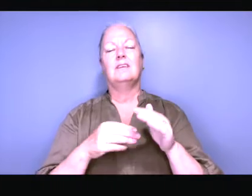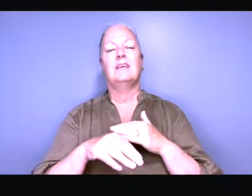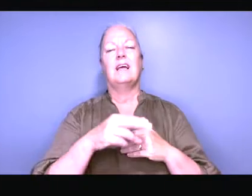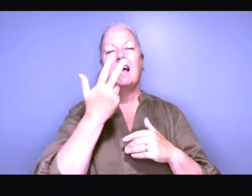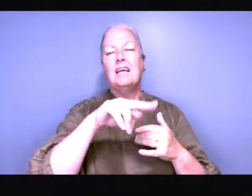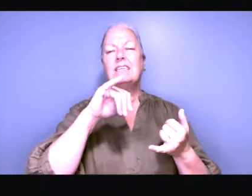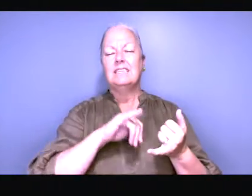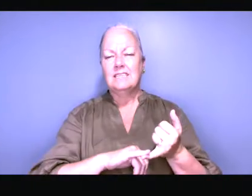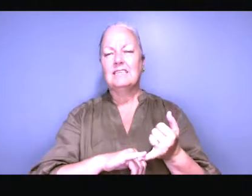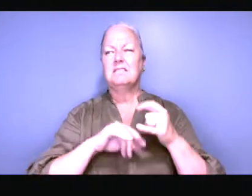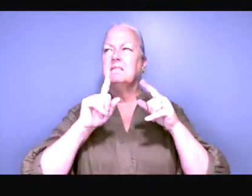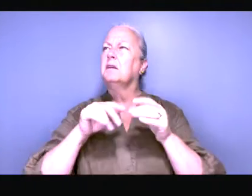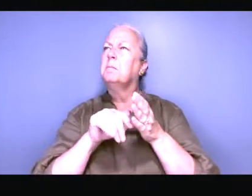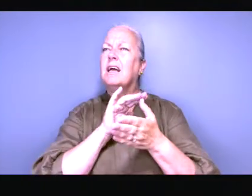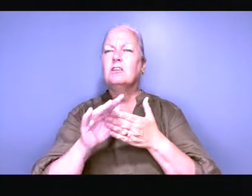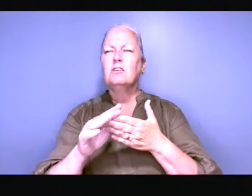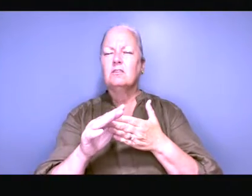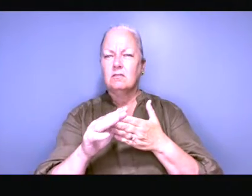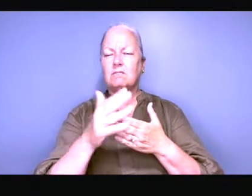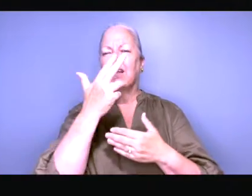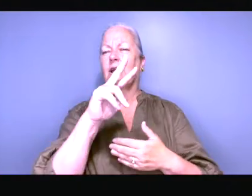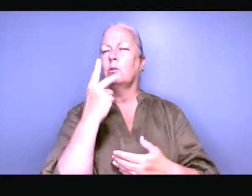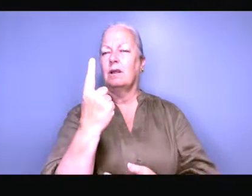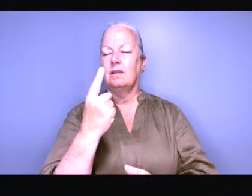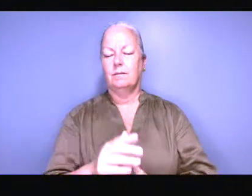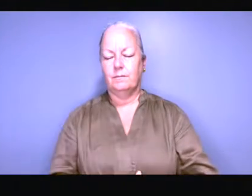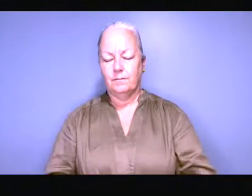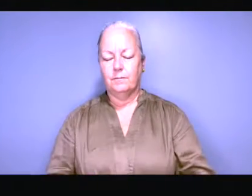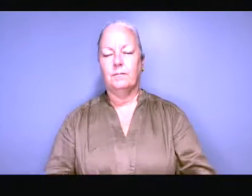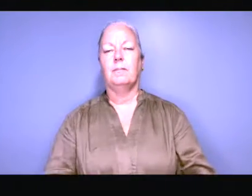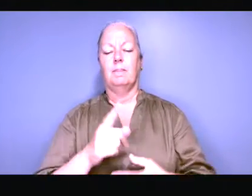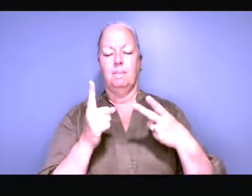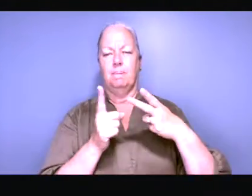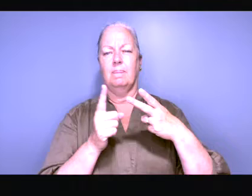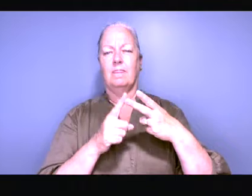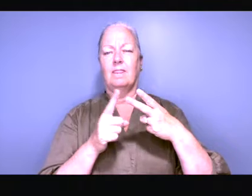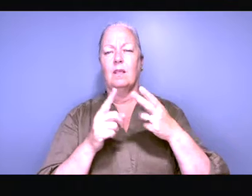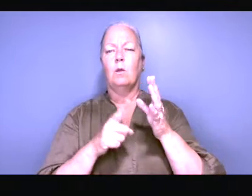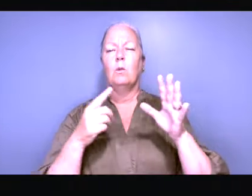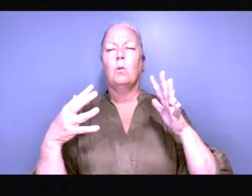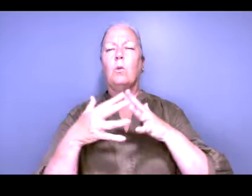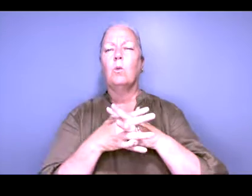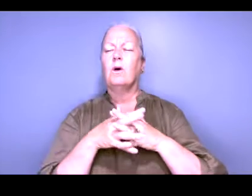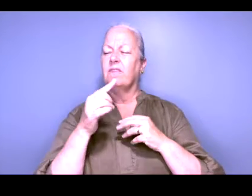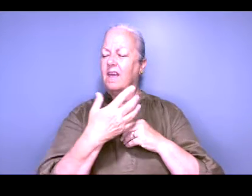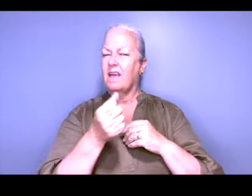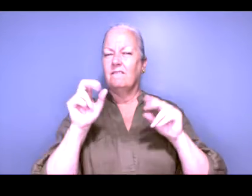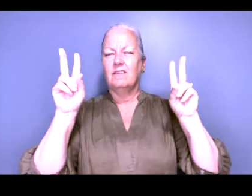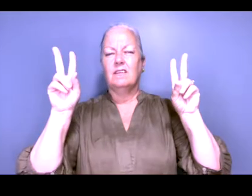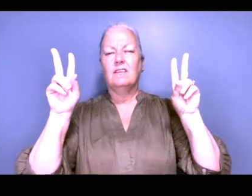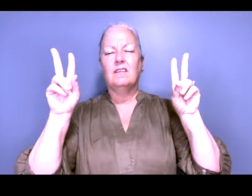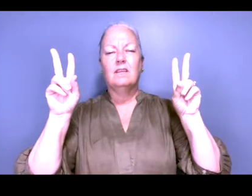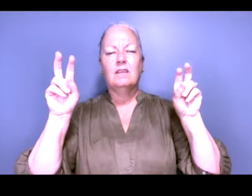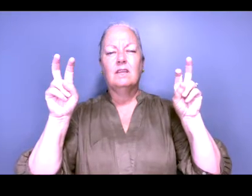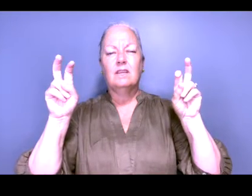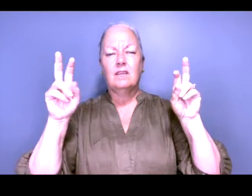the legislation that went through in 1980 and came into force in March 1981 the second